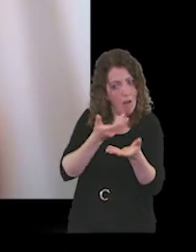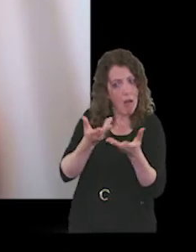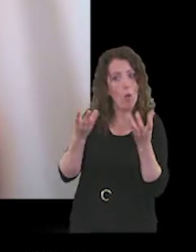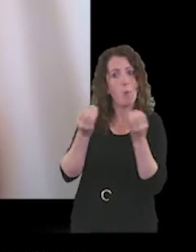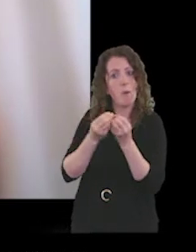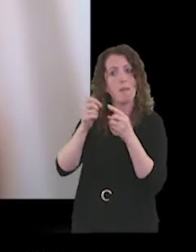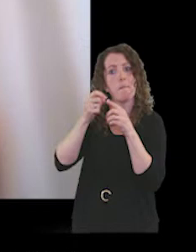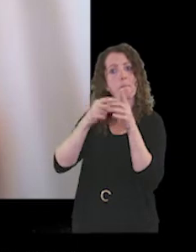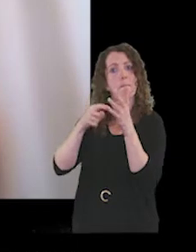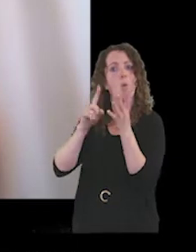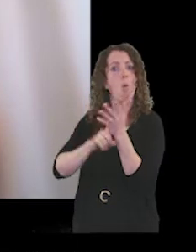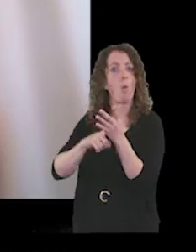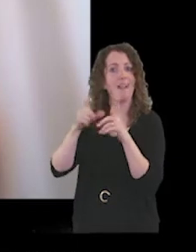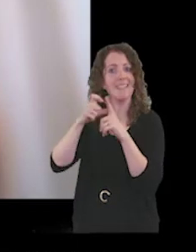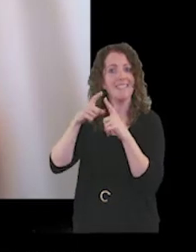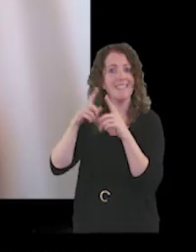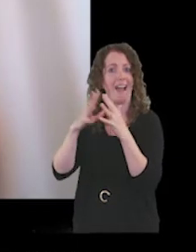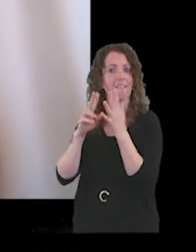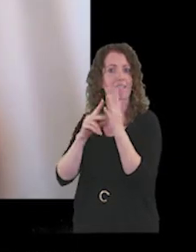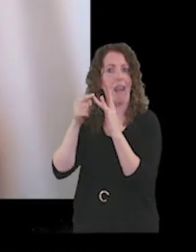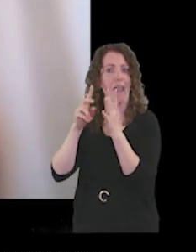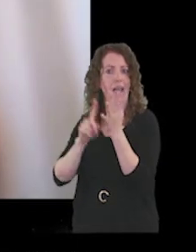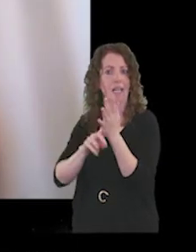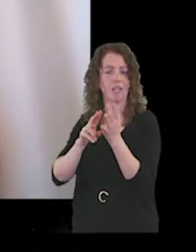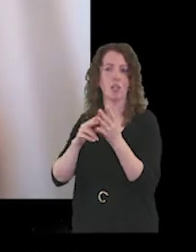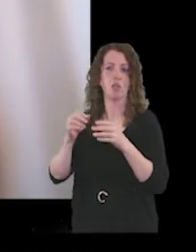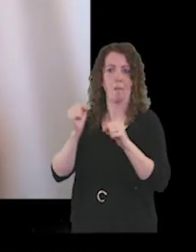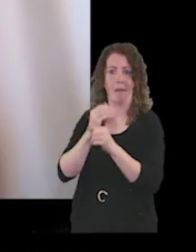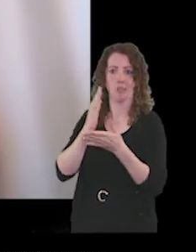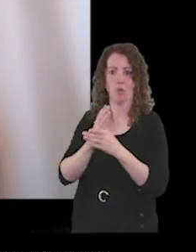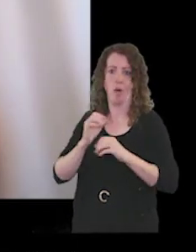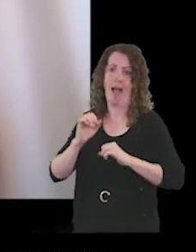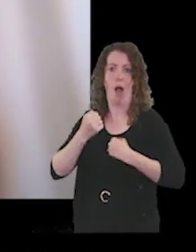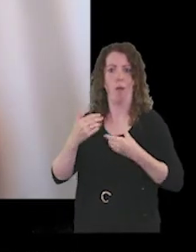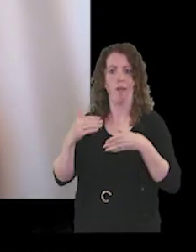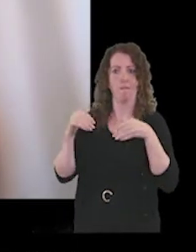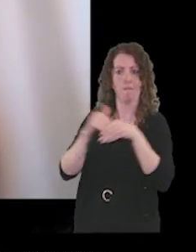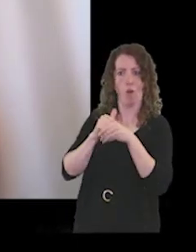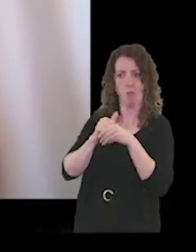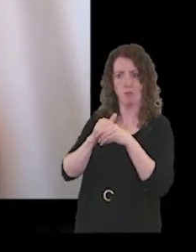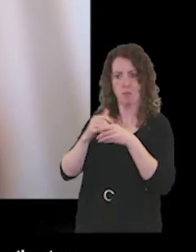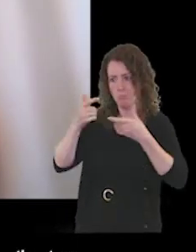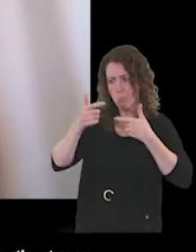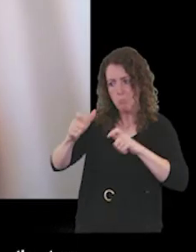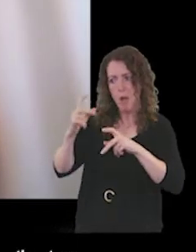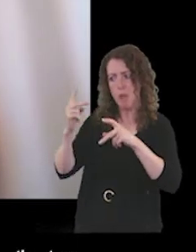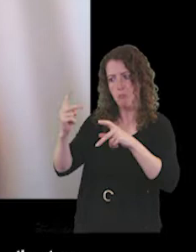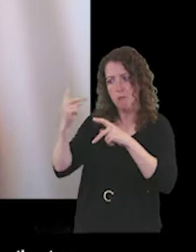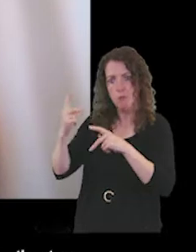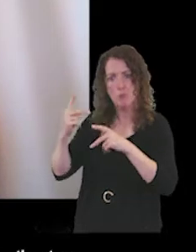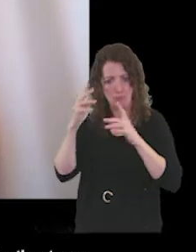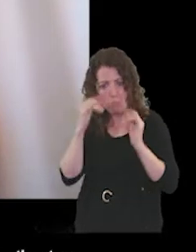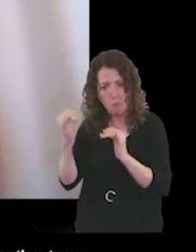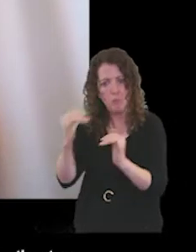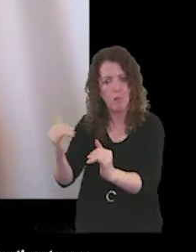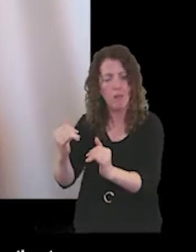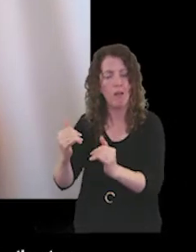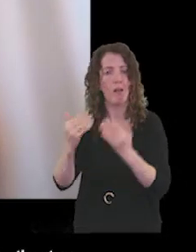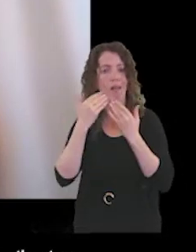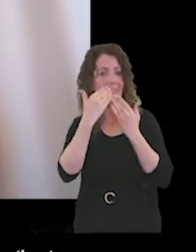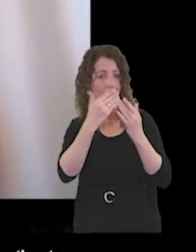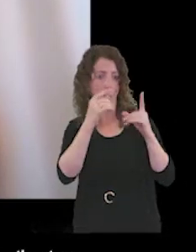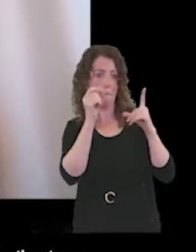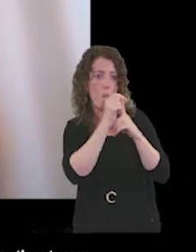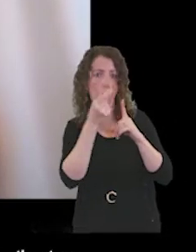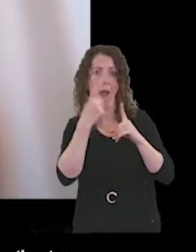Devlin, to ensure our own involvement as Governors in representation and review activities. I thank Paul and the administrative